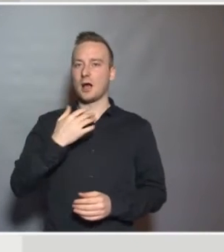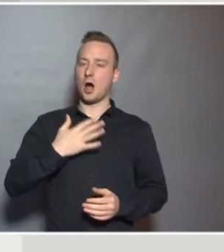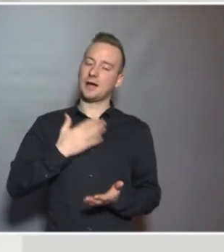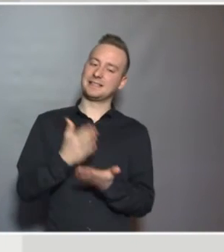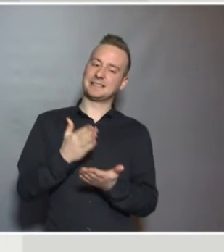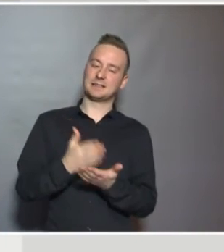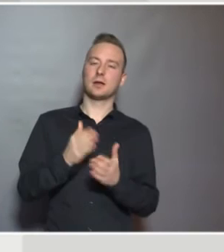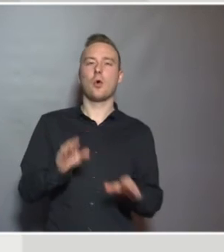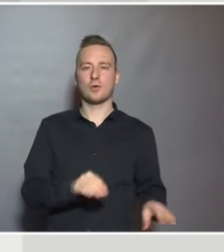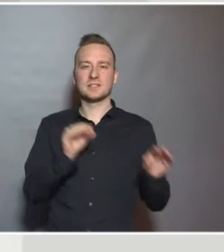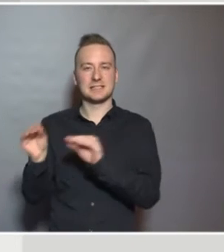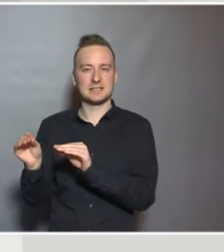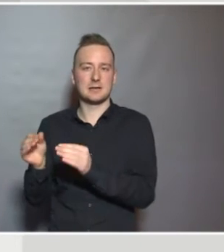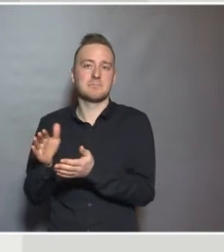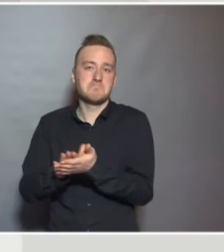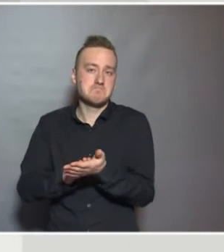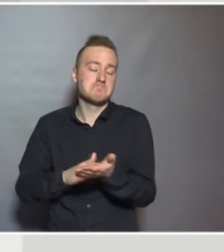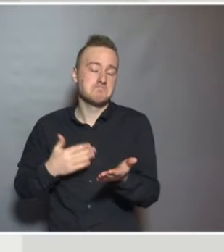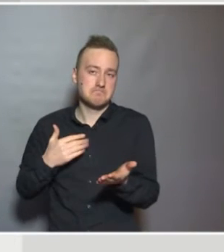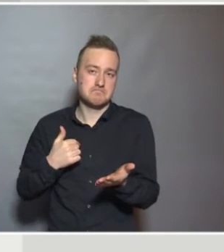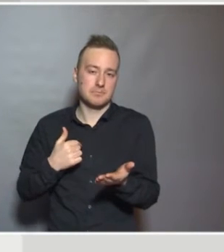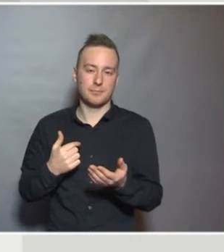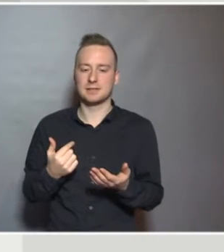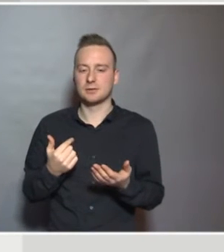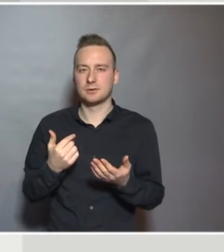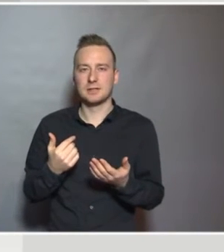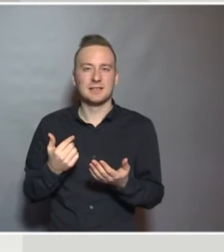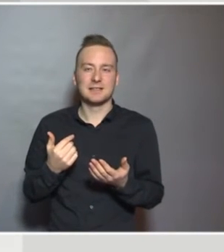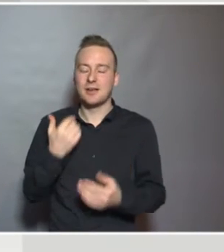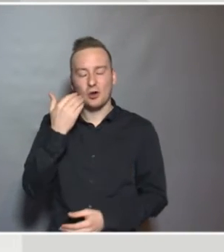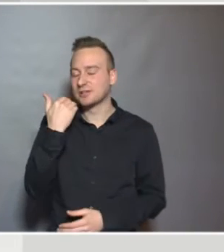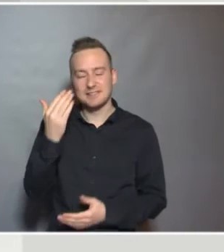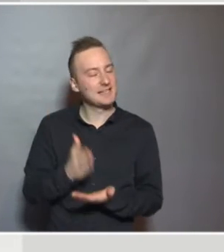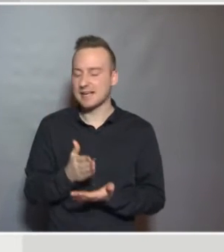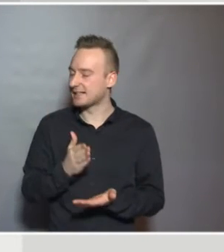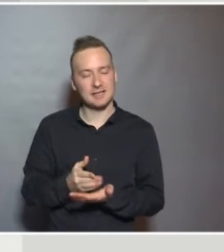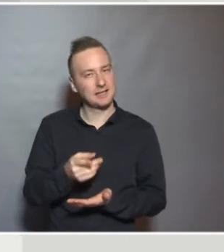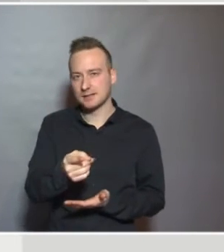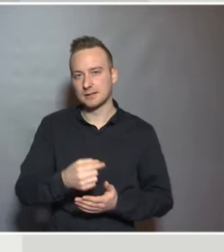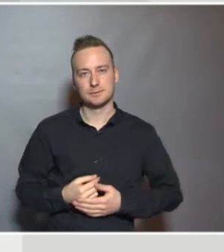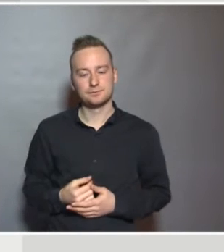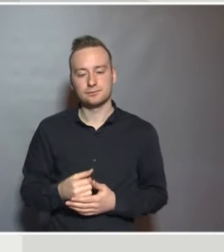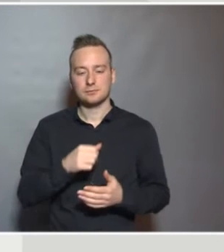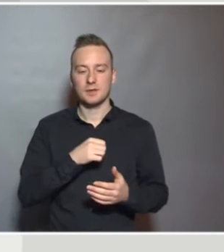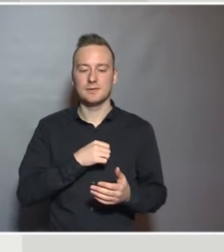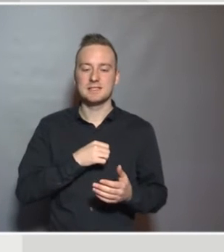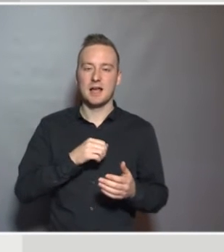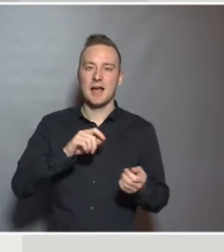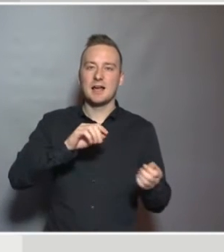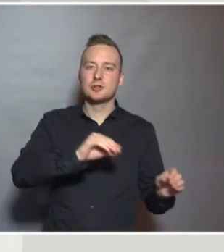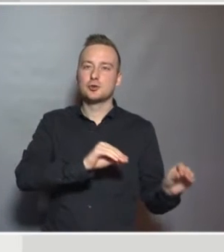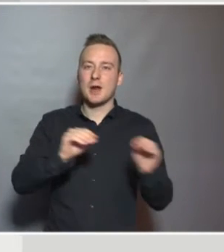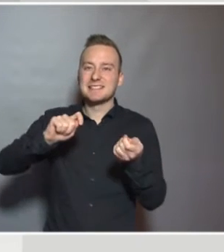translation. But sometimes that's not correct. And transplanting an idea,